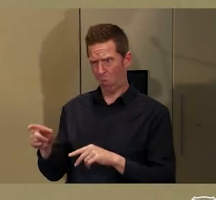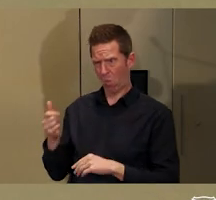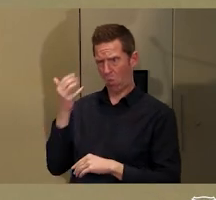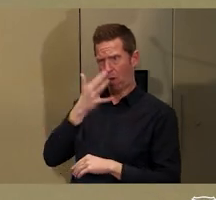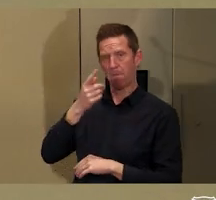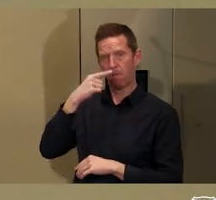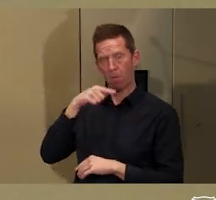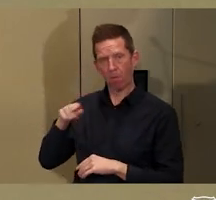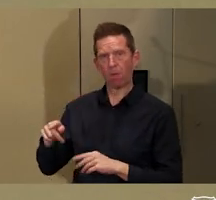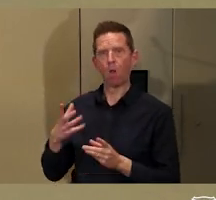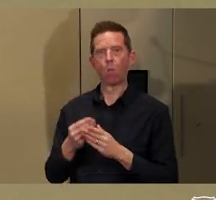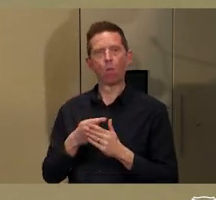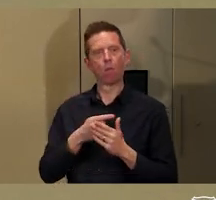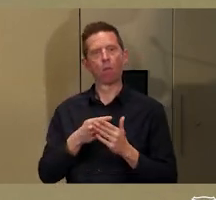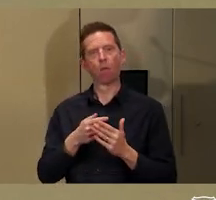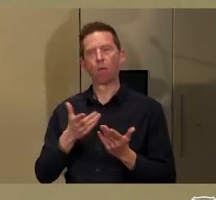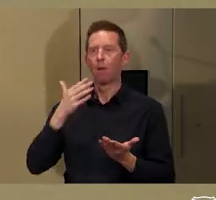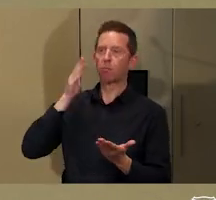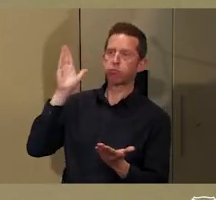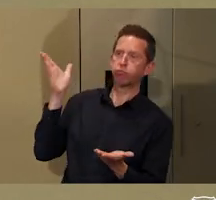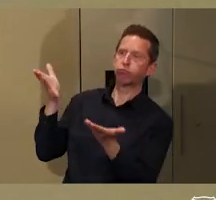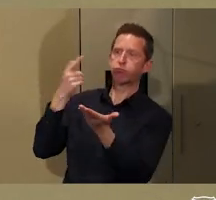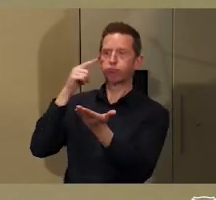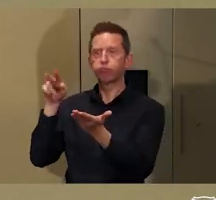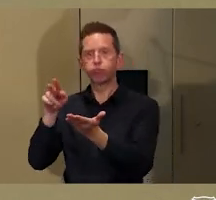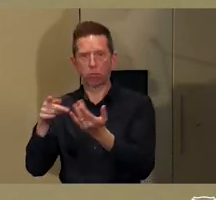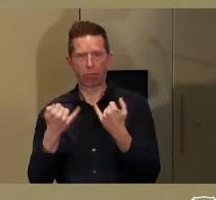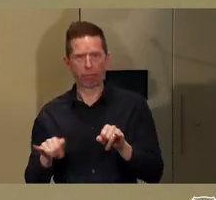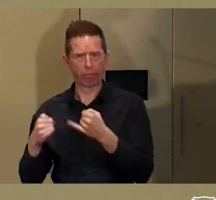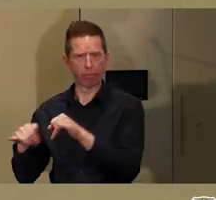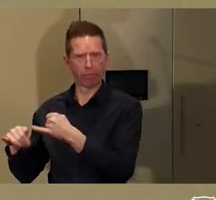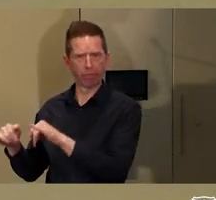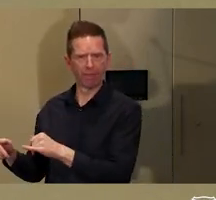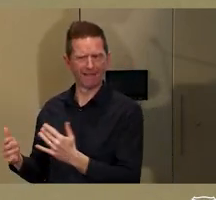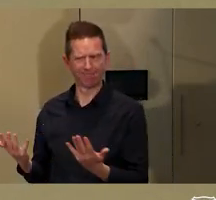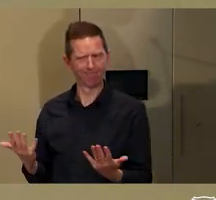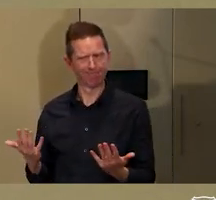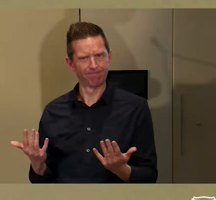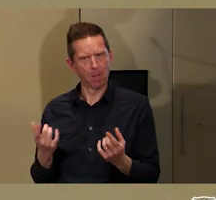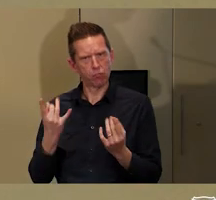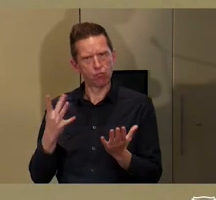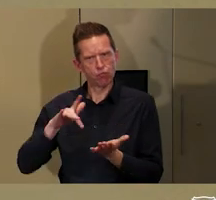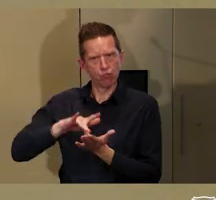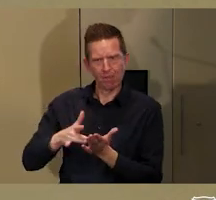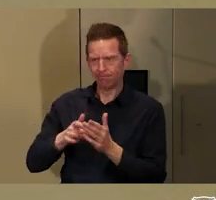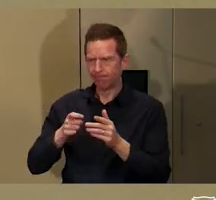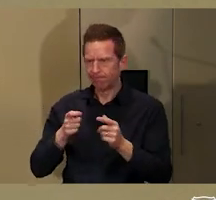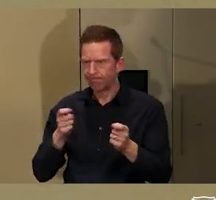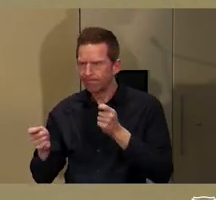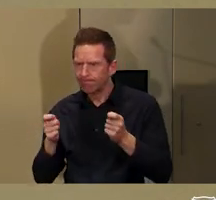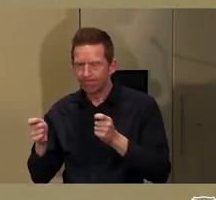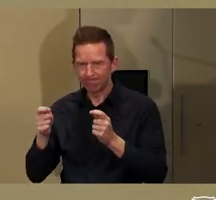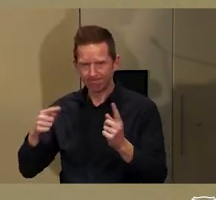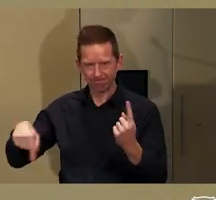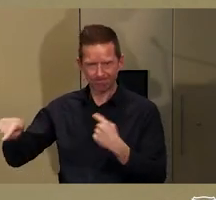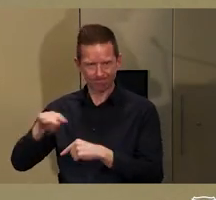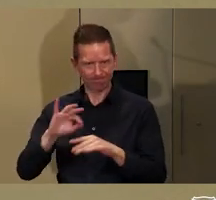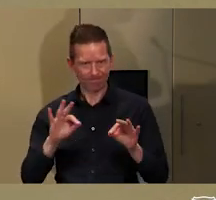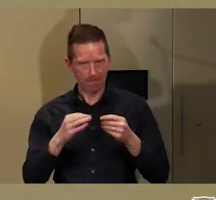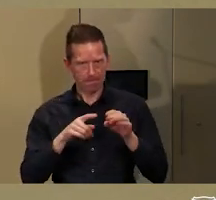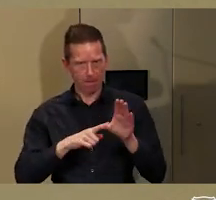there is no centre point from an Indigenous knowledge perspective. All these places are part of a